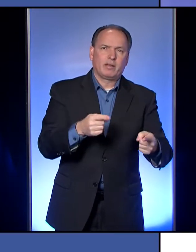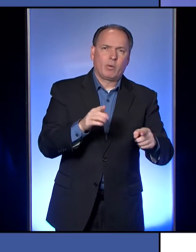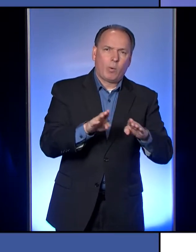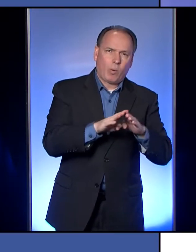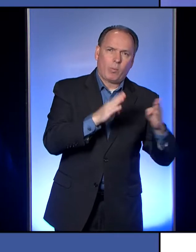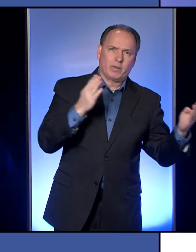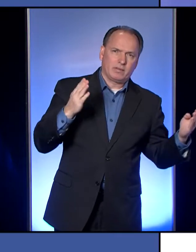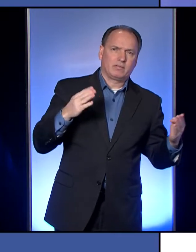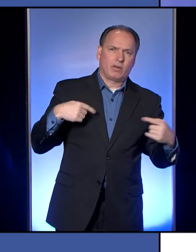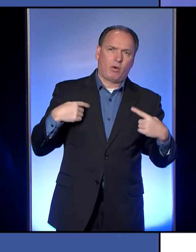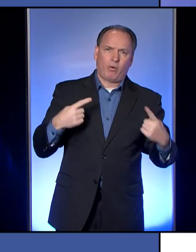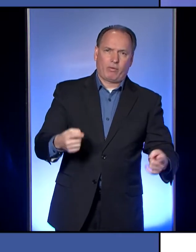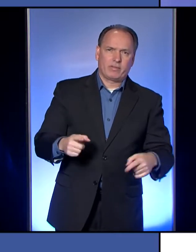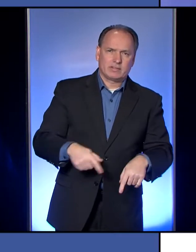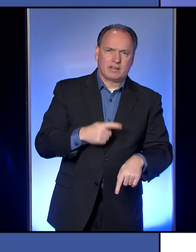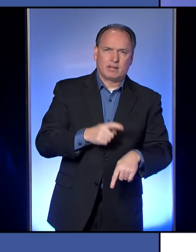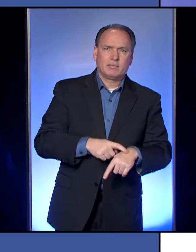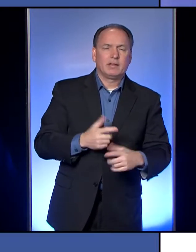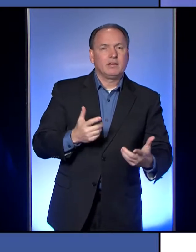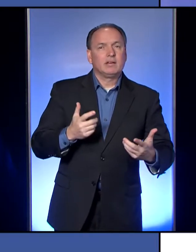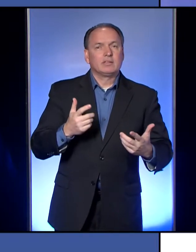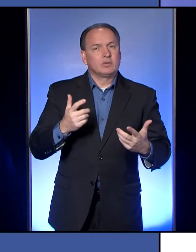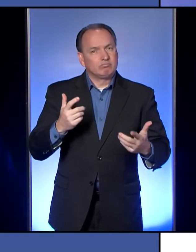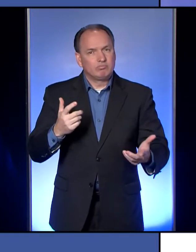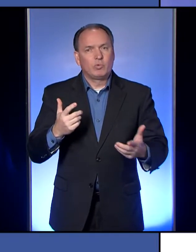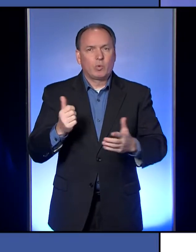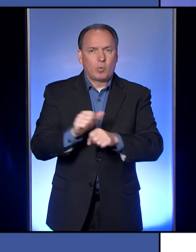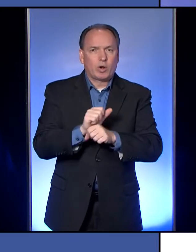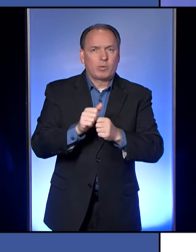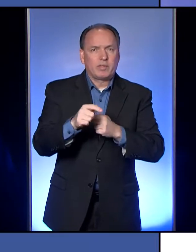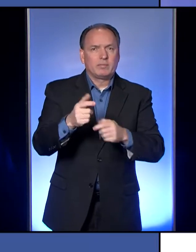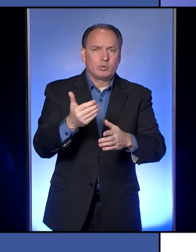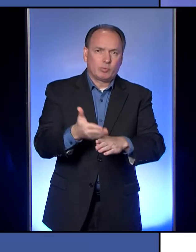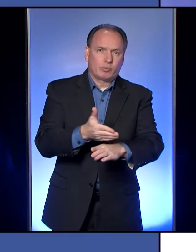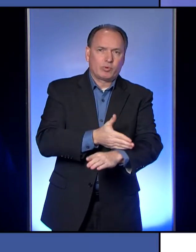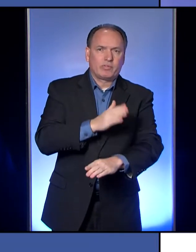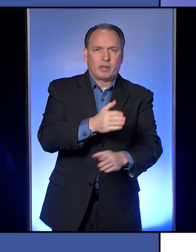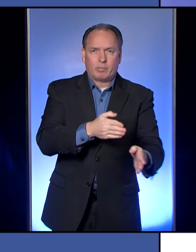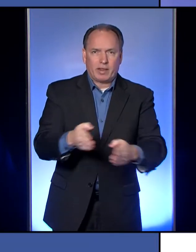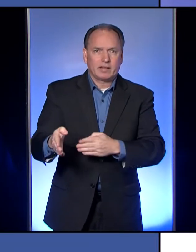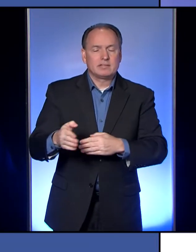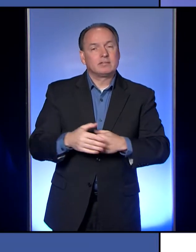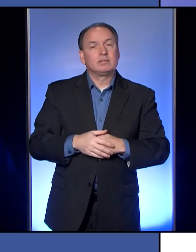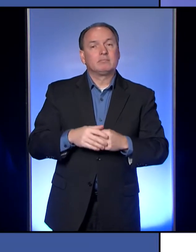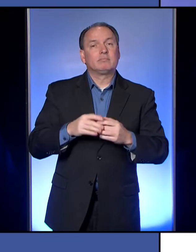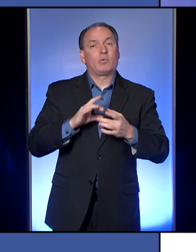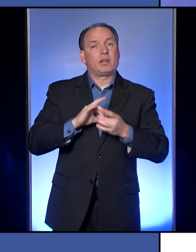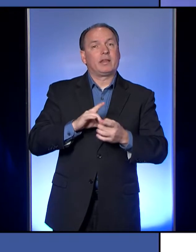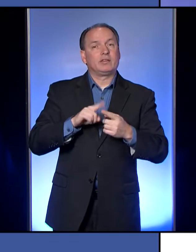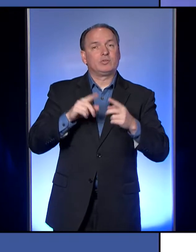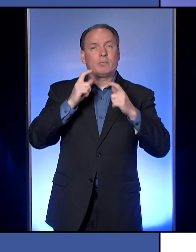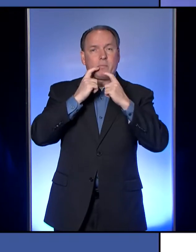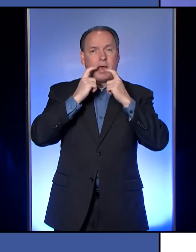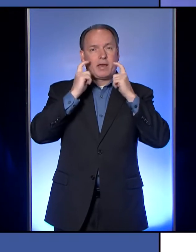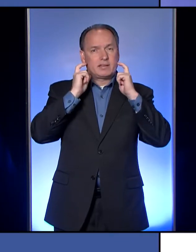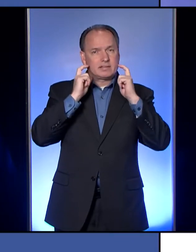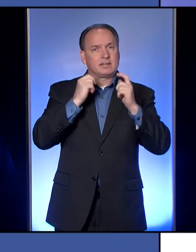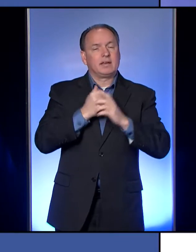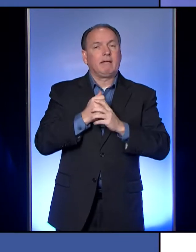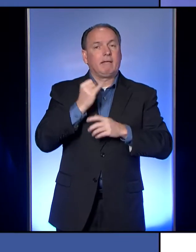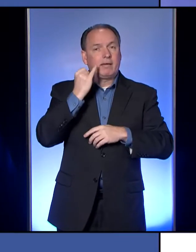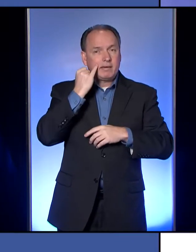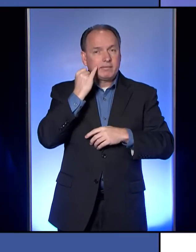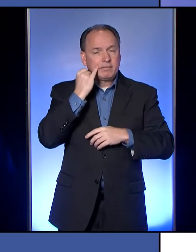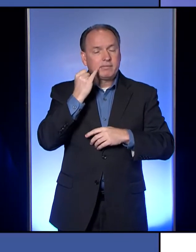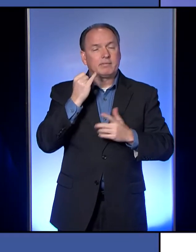businesses. We work with them on their plans and help to make it better. Um, when it comes to masks, uh, if they